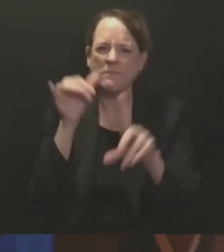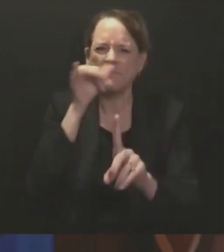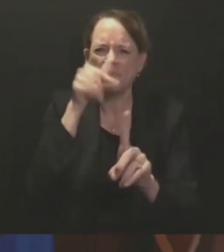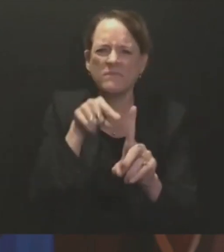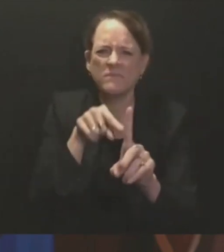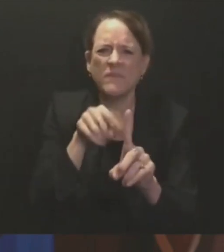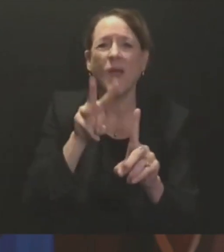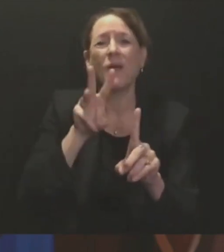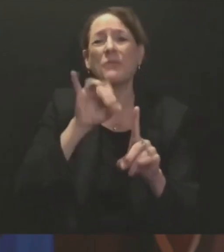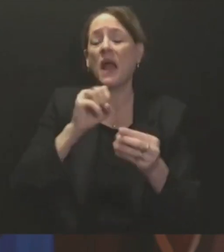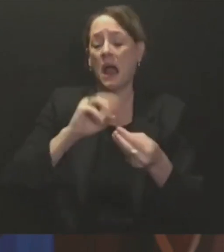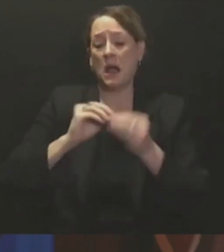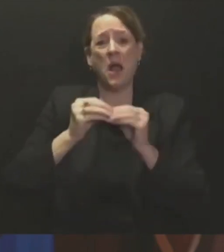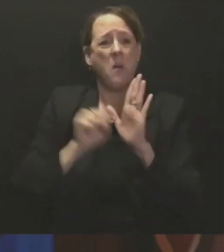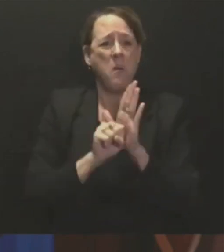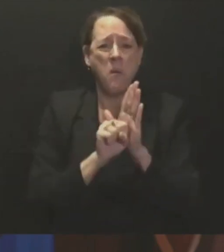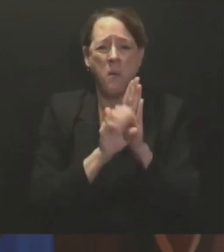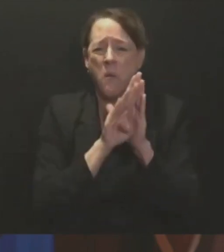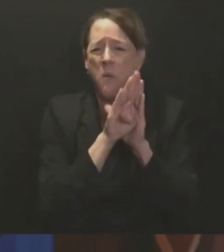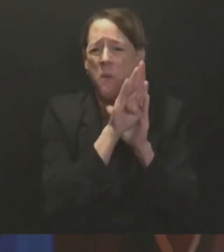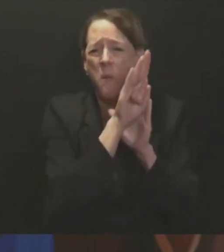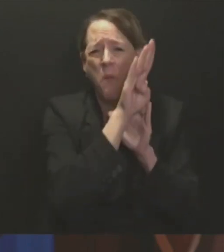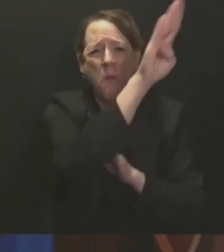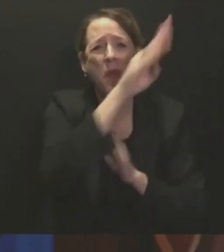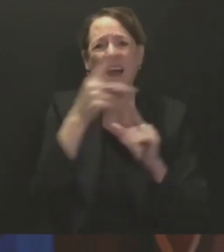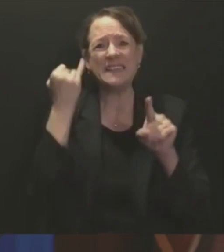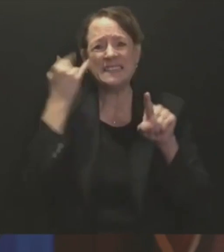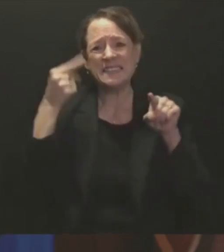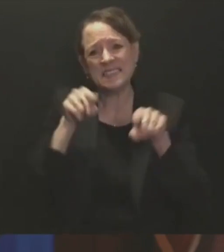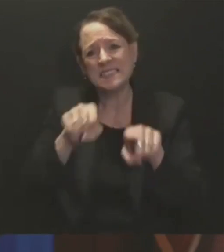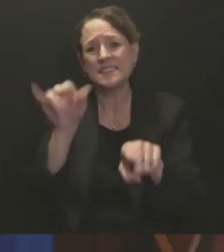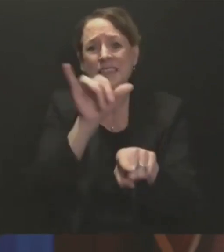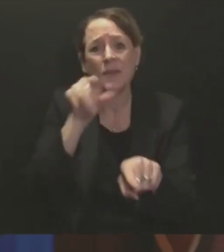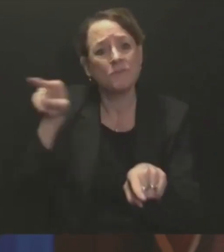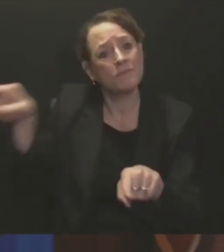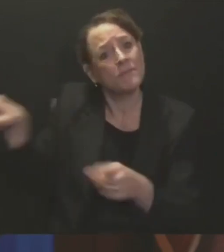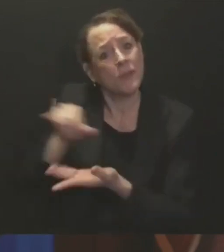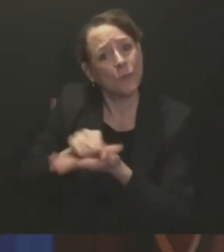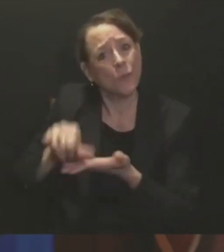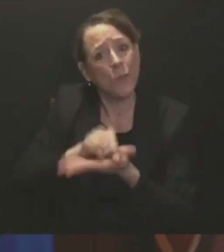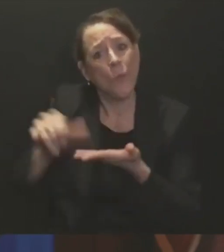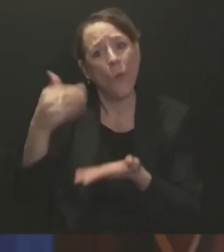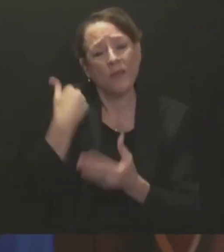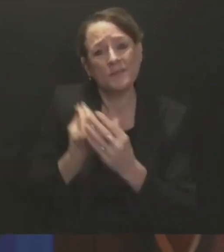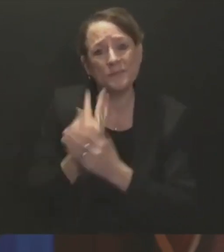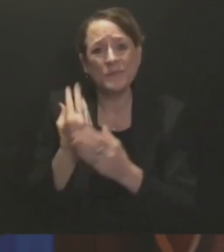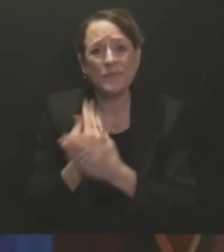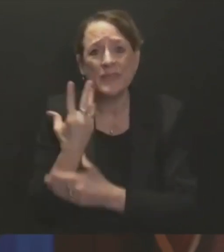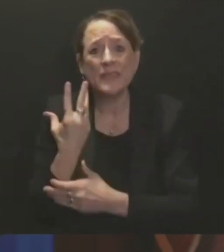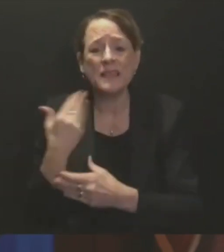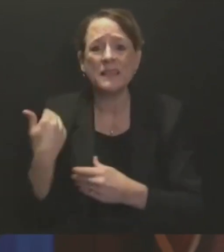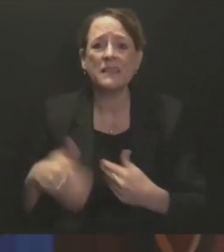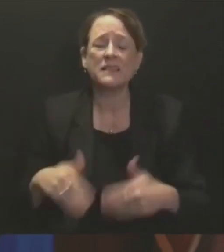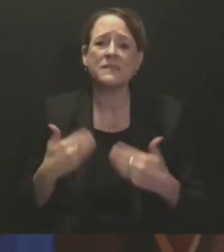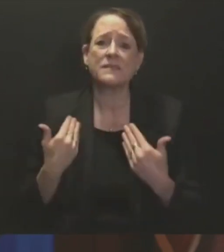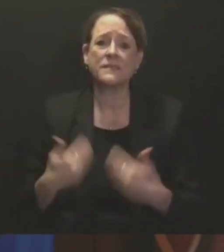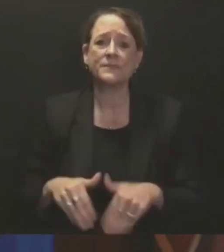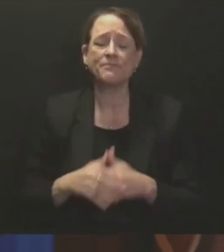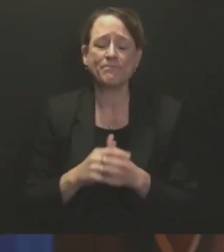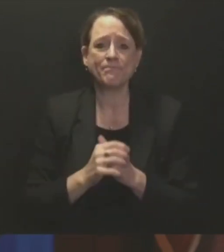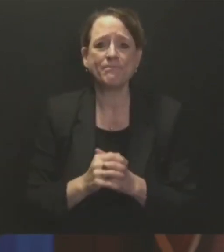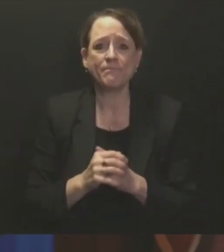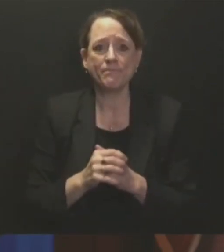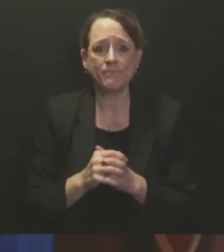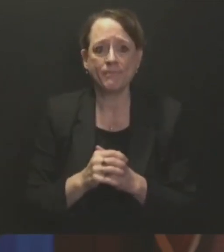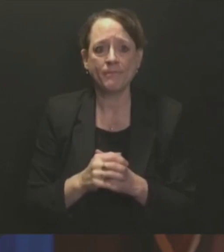saw in New York City this last spring. Our case numbers continue to climb. Since last Friday, we've added